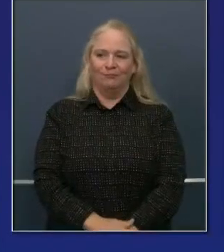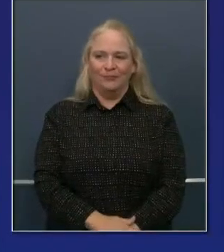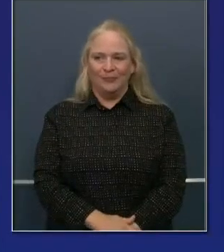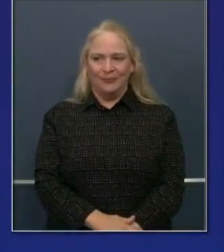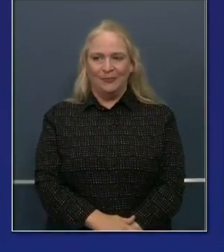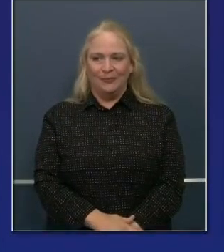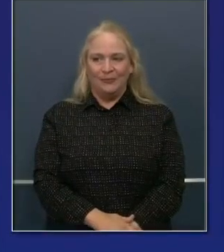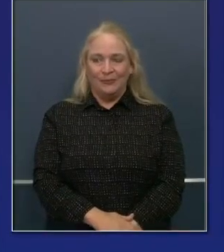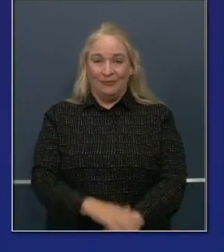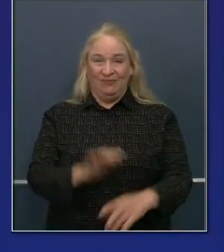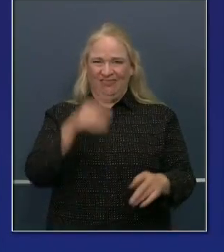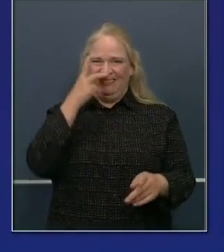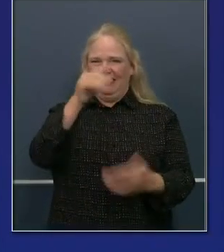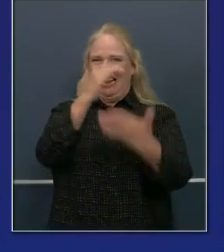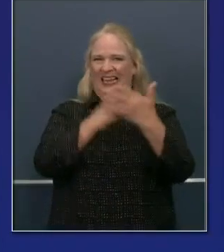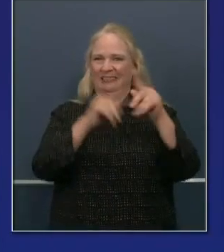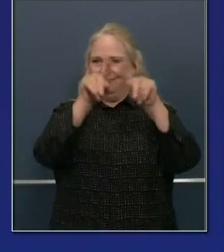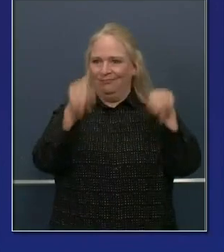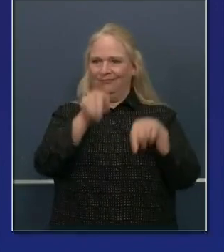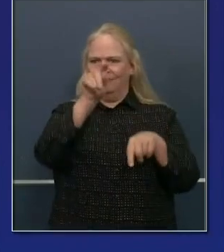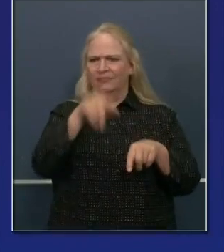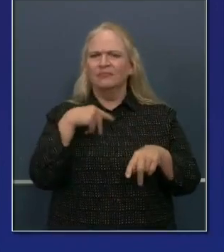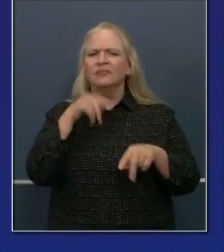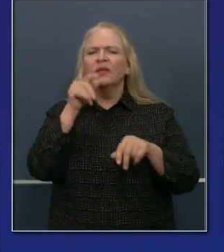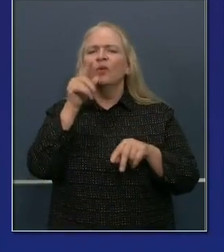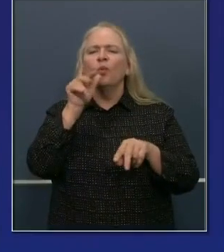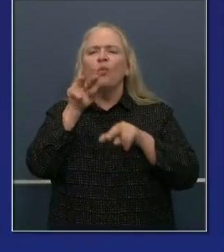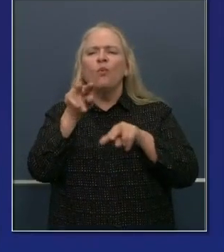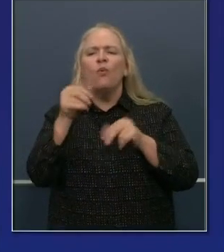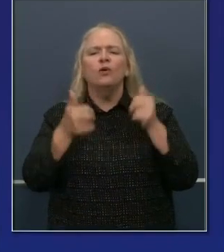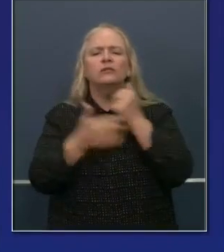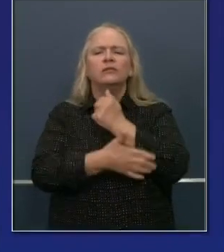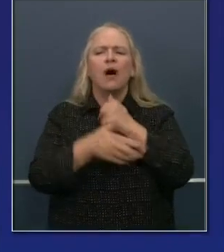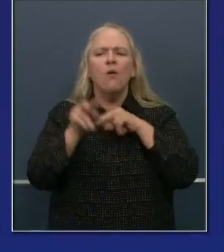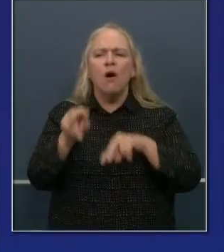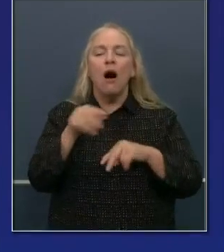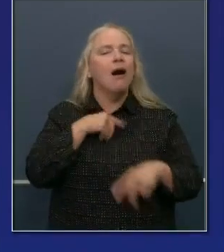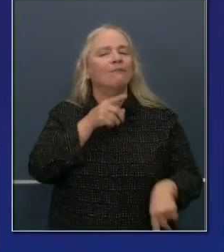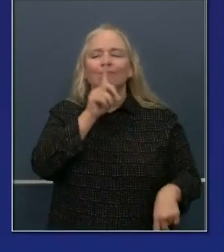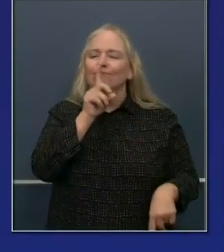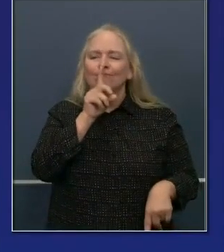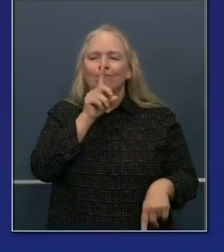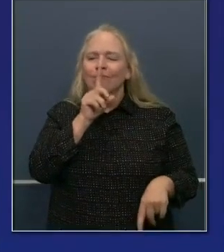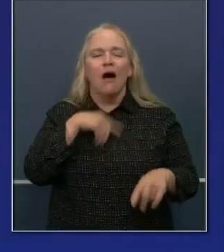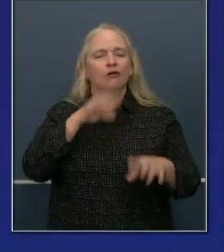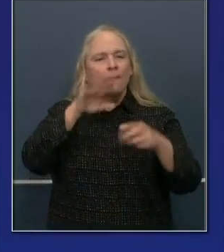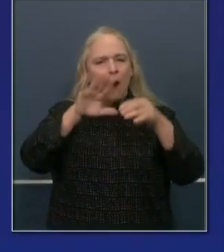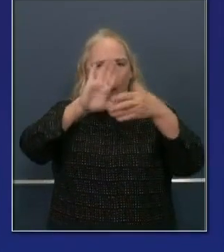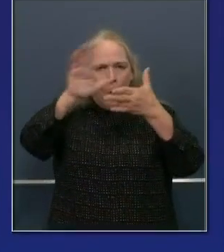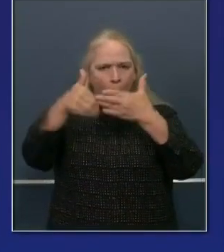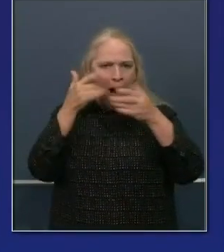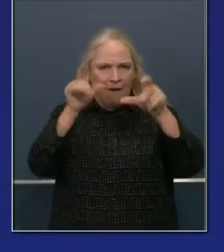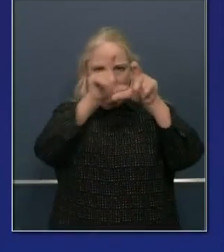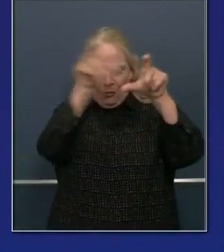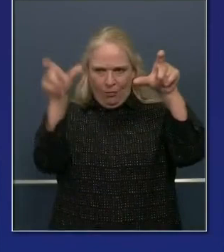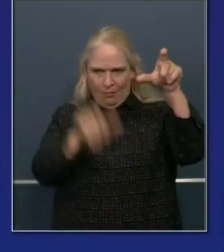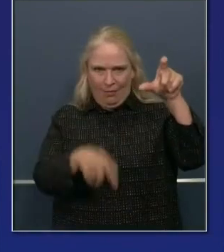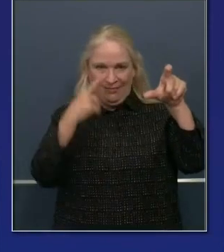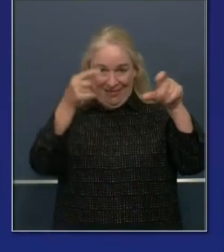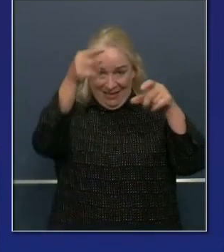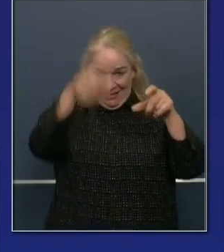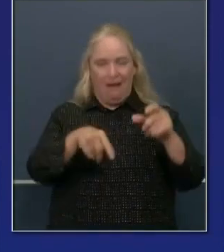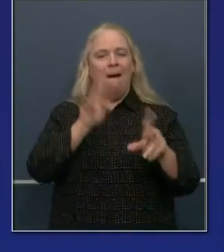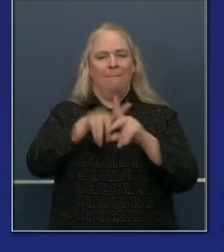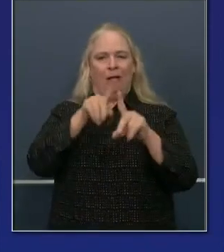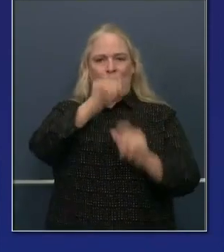that we announced on July 1st. So this is a new statewide action, effective today. Every